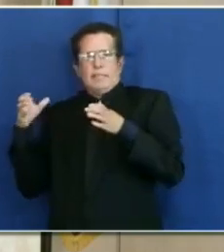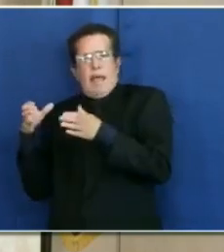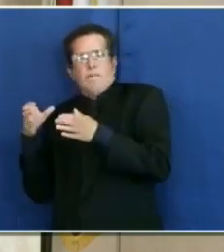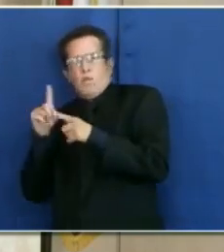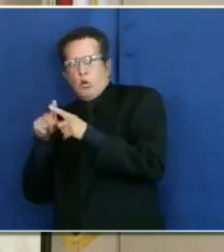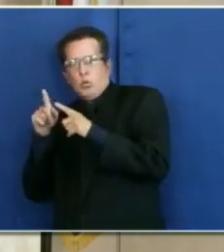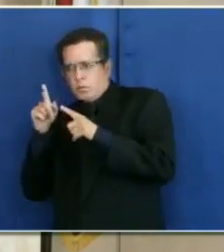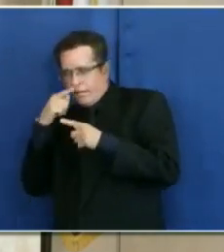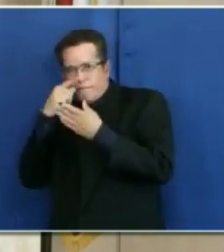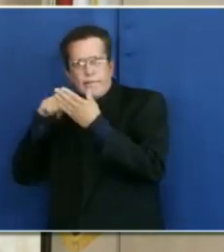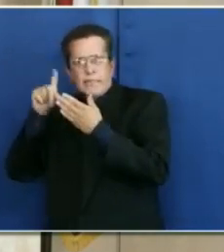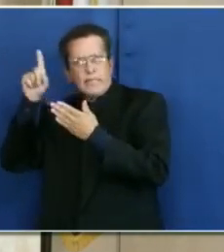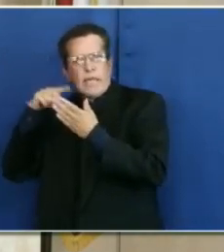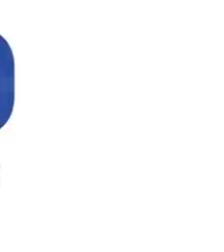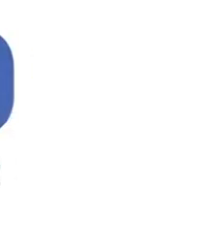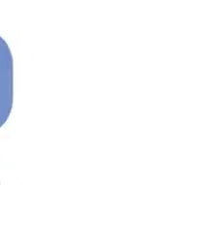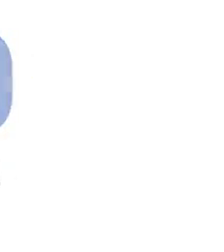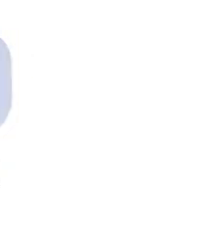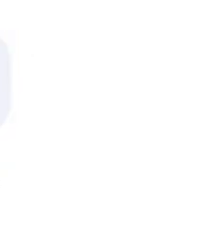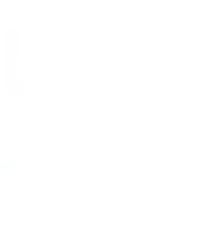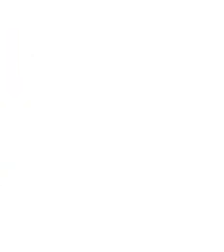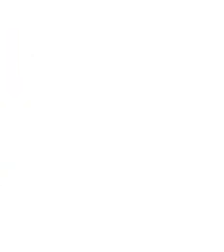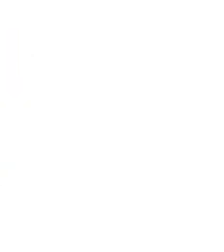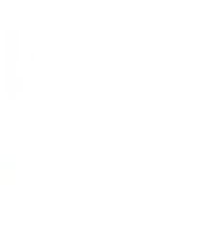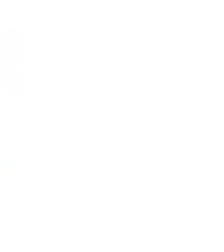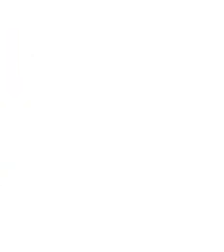any other health department in some...